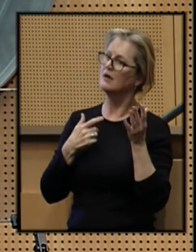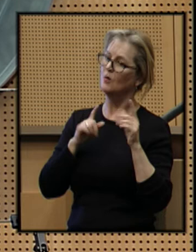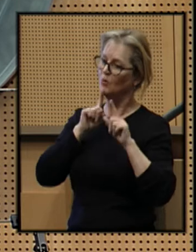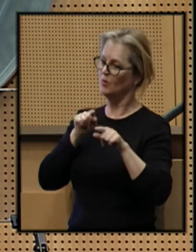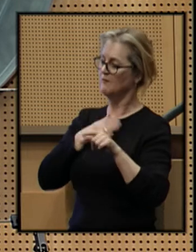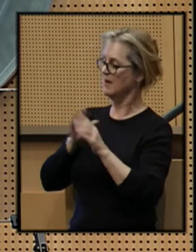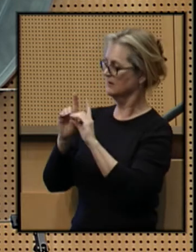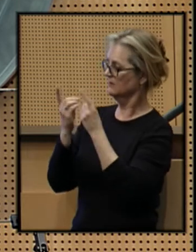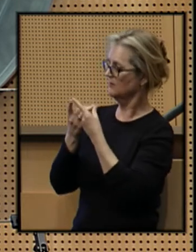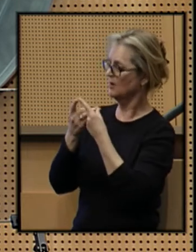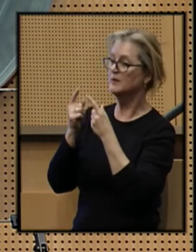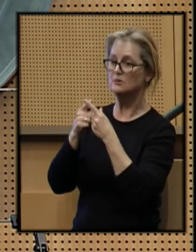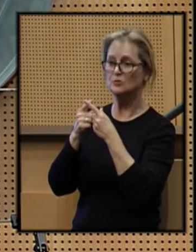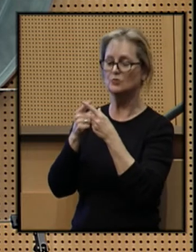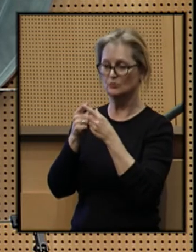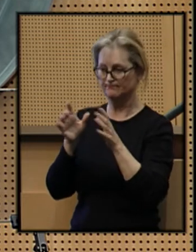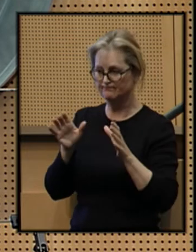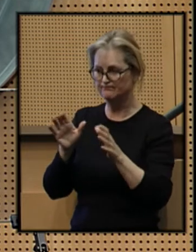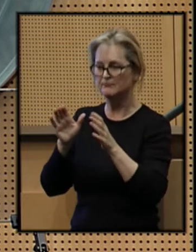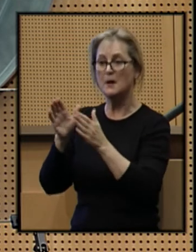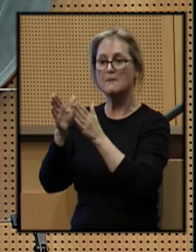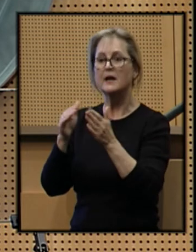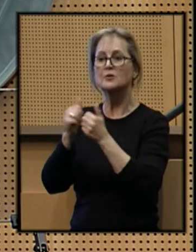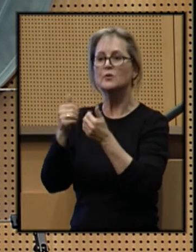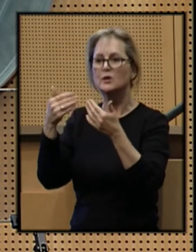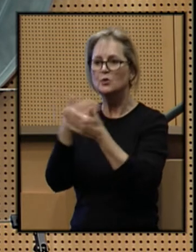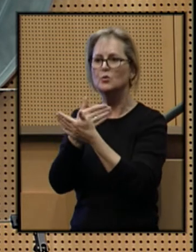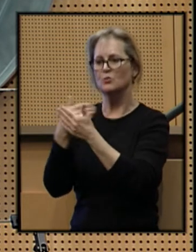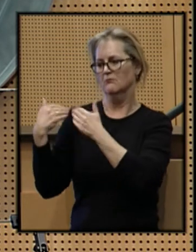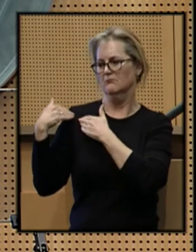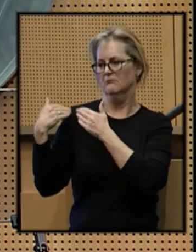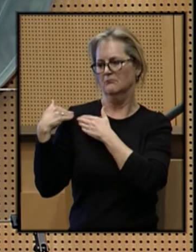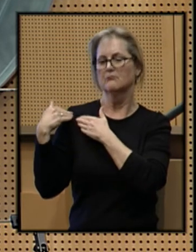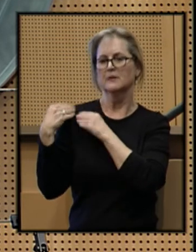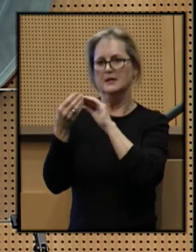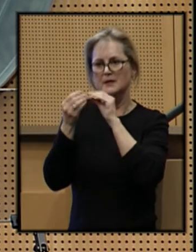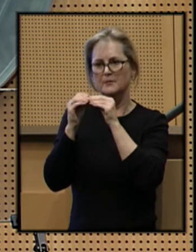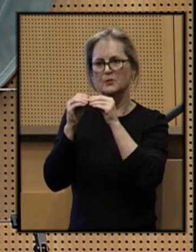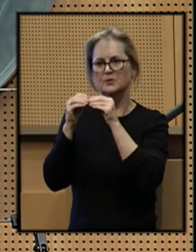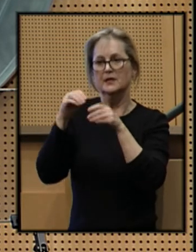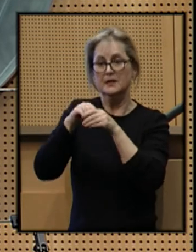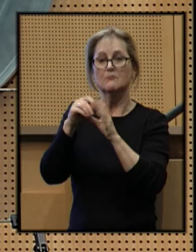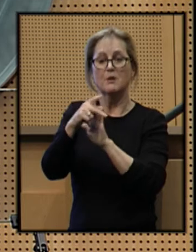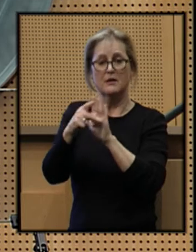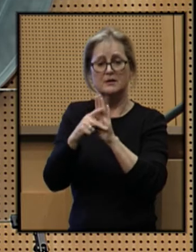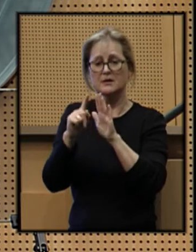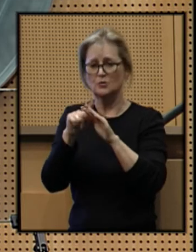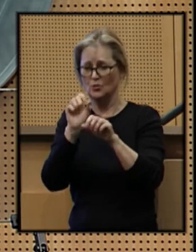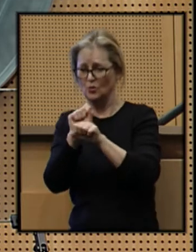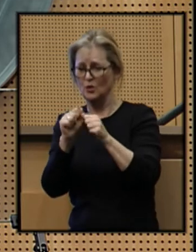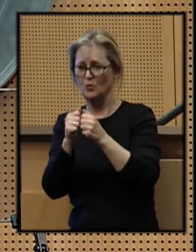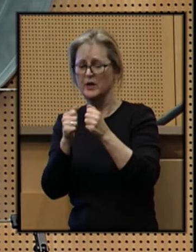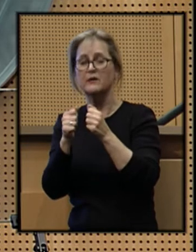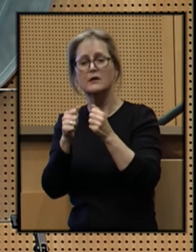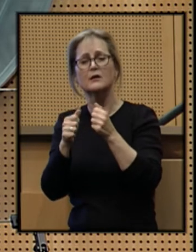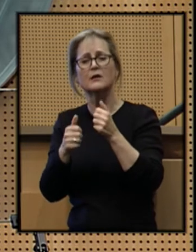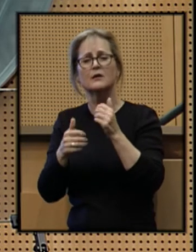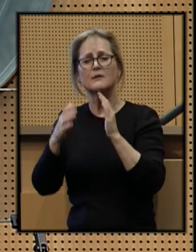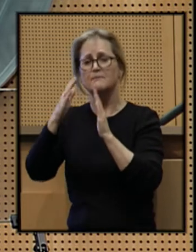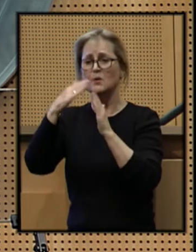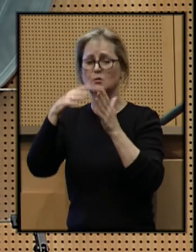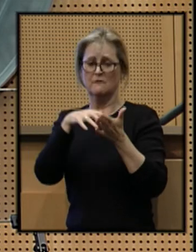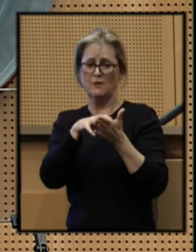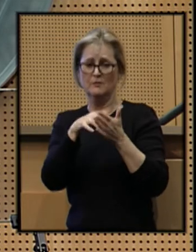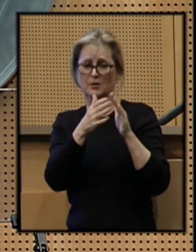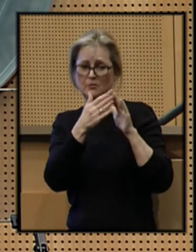departments to integrate this plan with new accountability metrics and policies, to work with our most vulnerable communities,